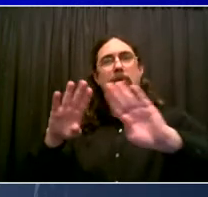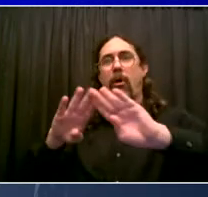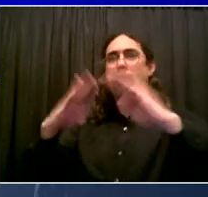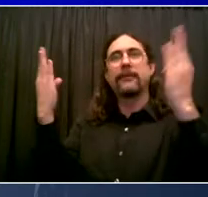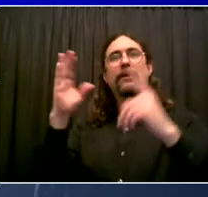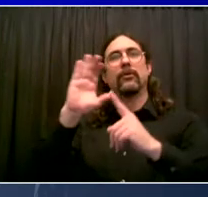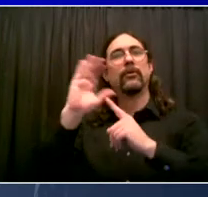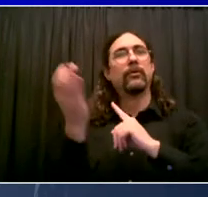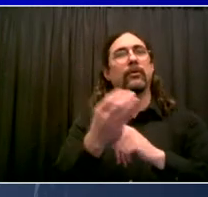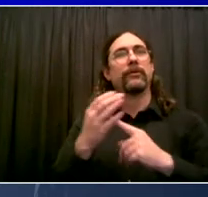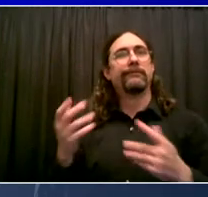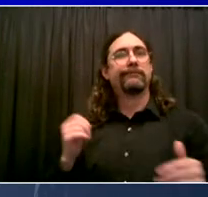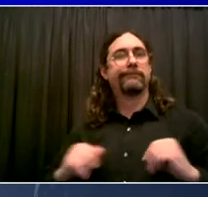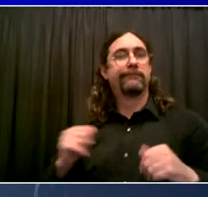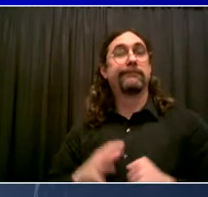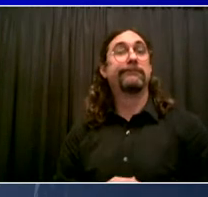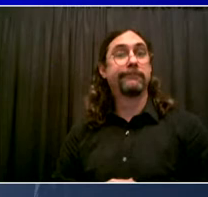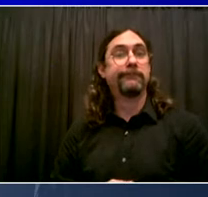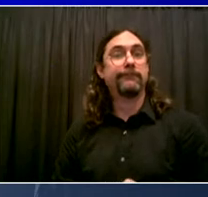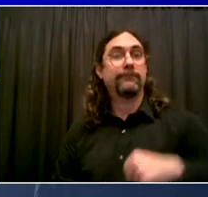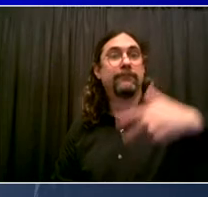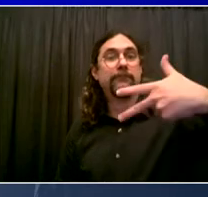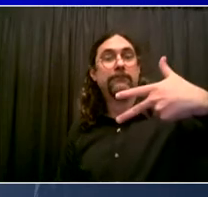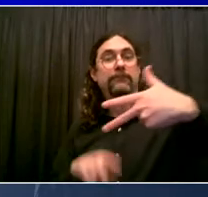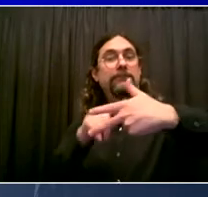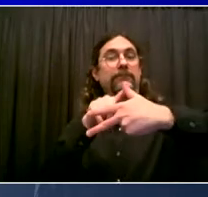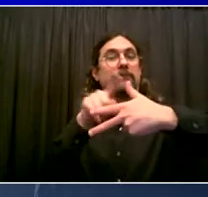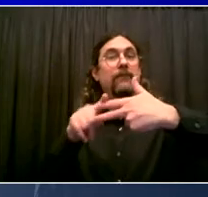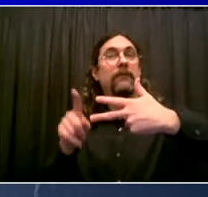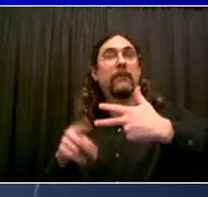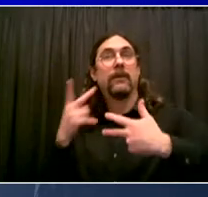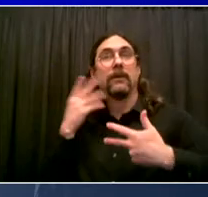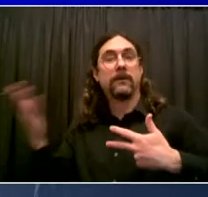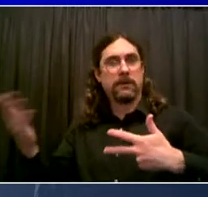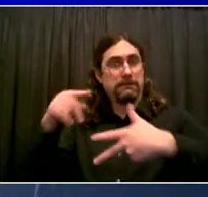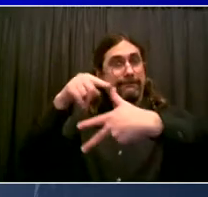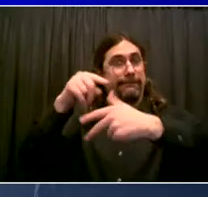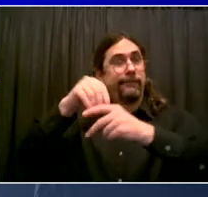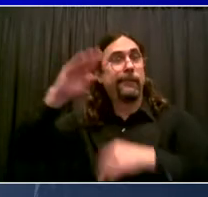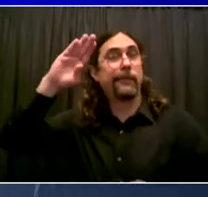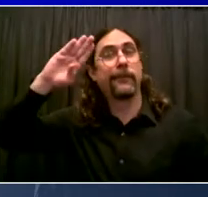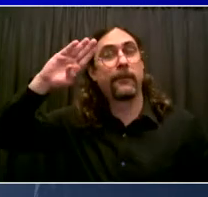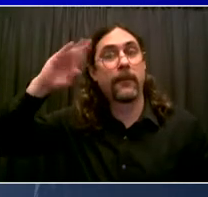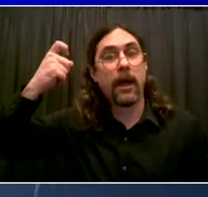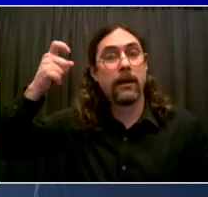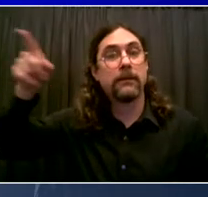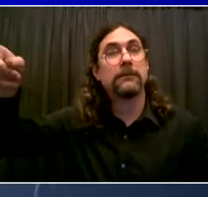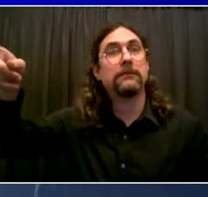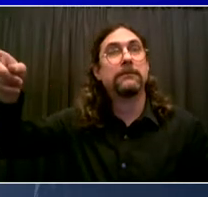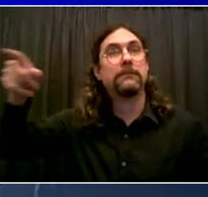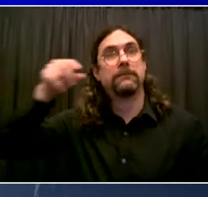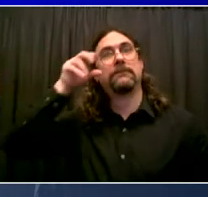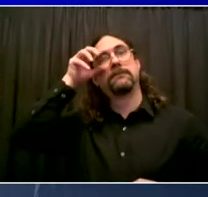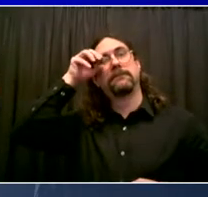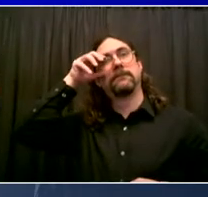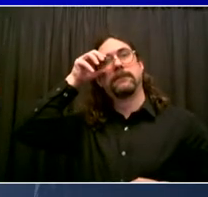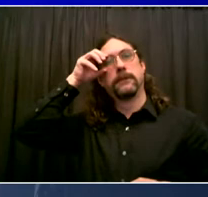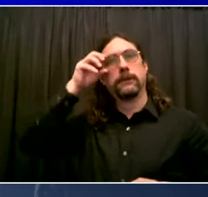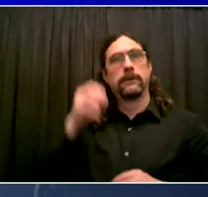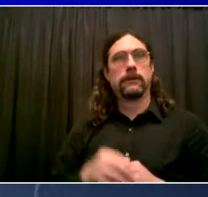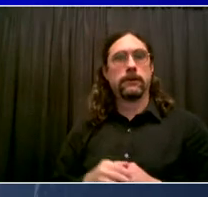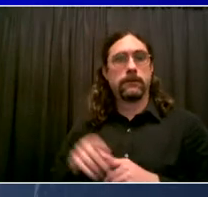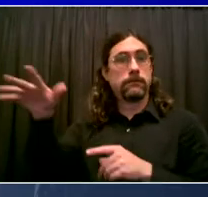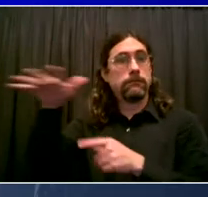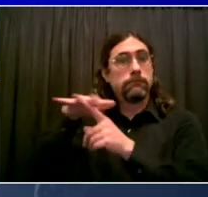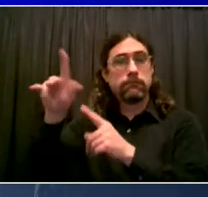Studio Theater in Mott Haven in the Bronx, an event of remembrance featuring drumming, spoken word, hip-hop, and